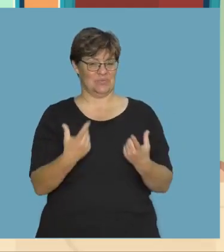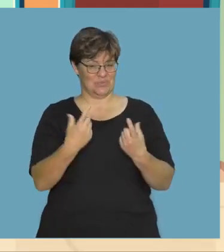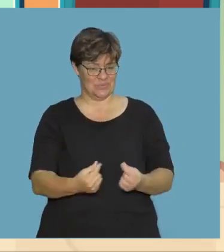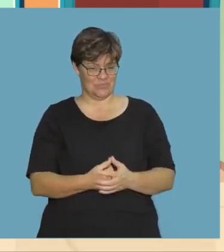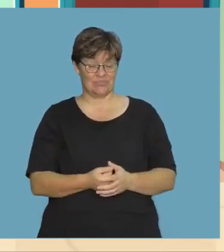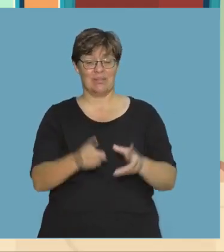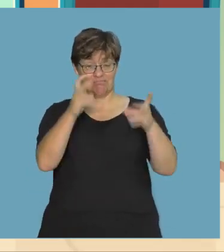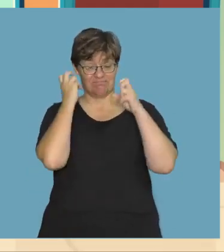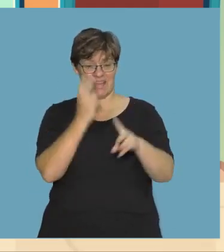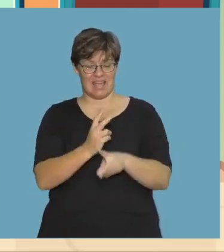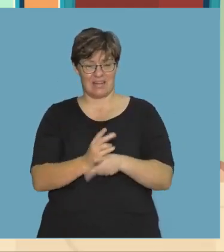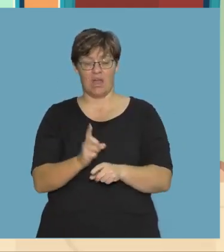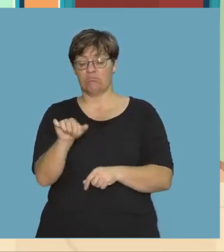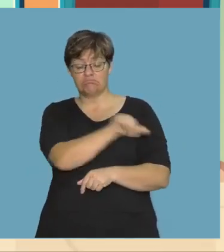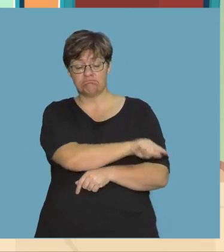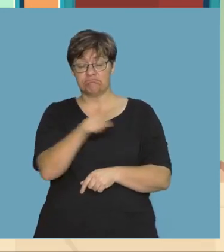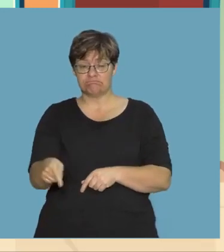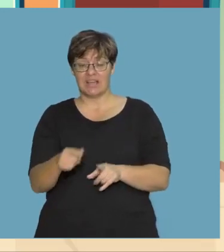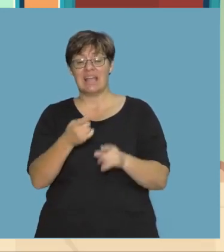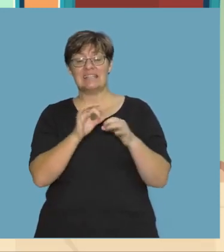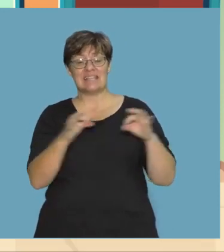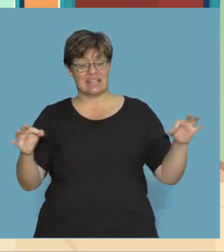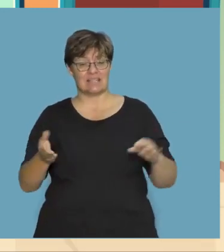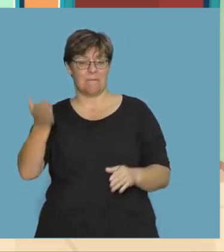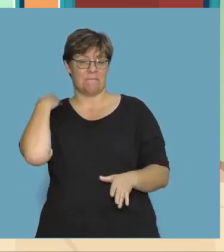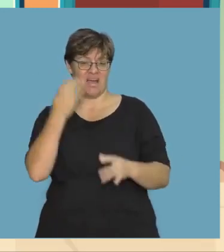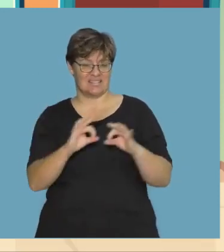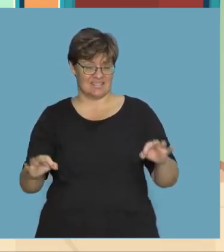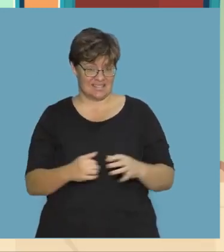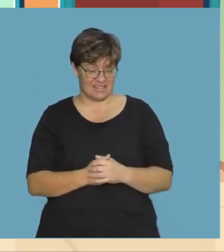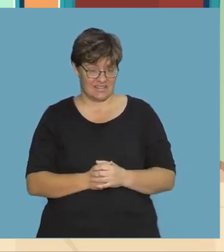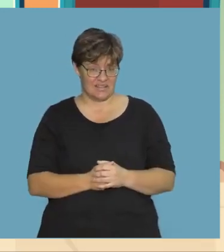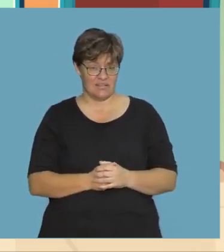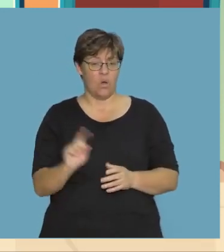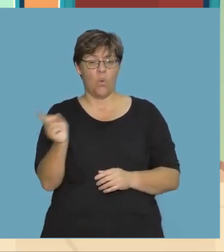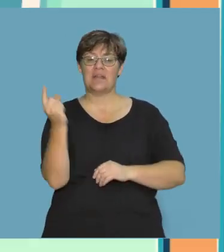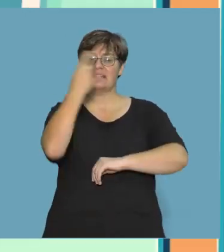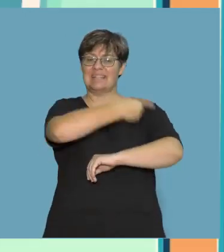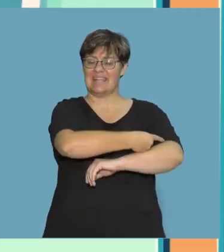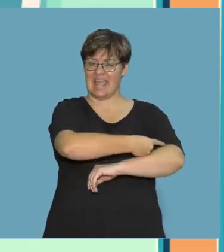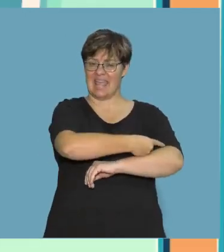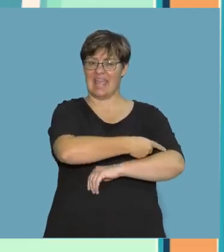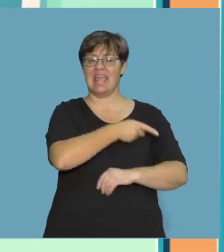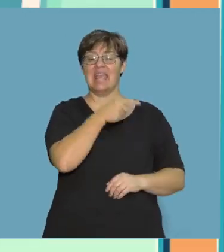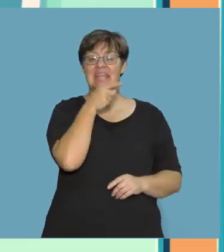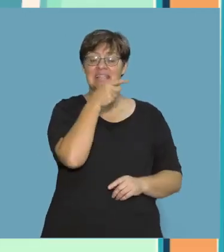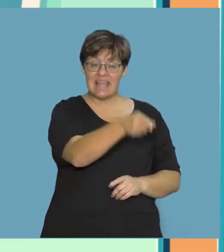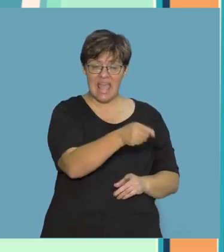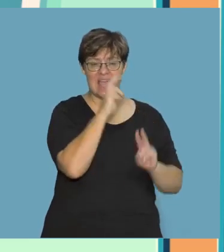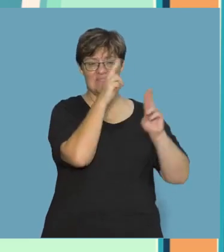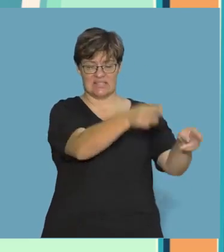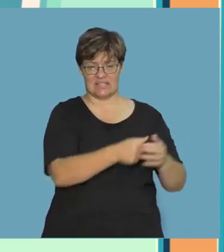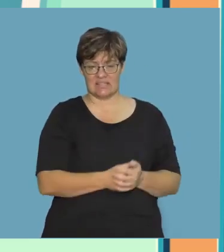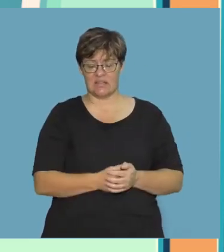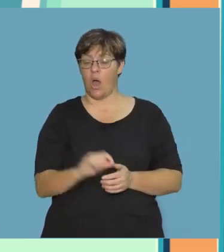Which sentence is in the past tense? What day of the week is their visit? Or, what